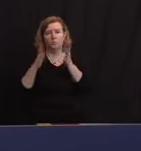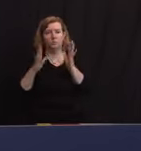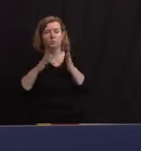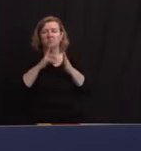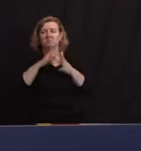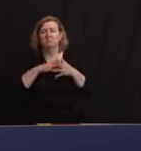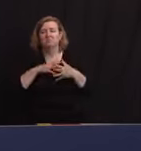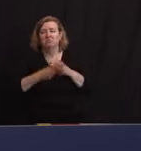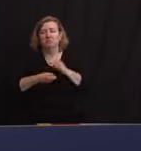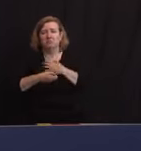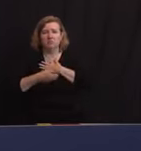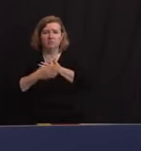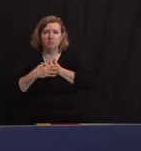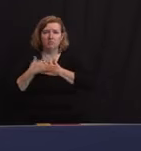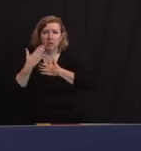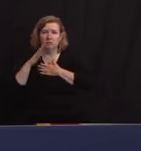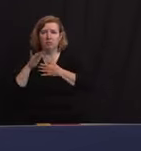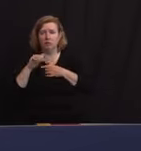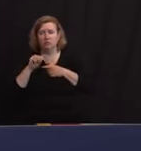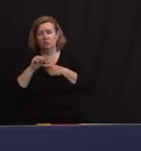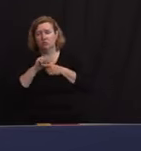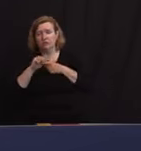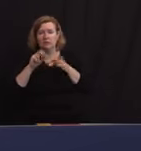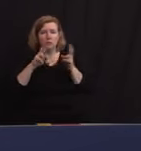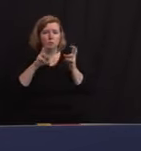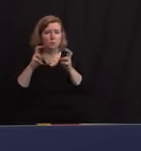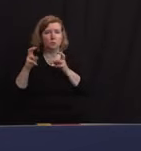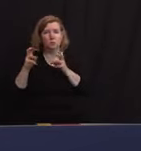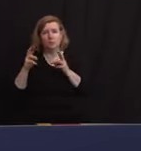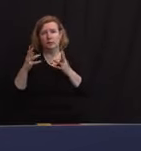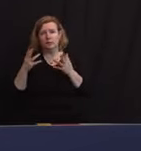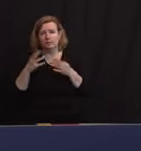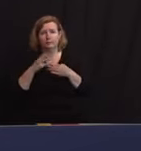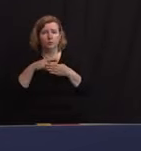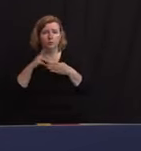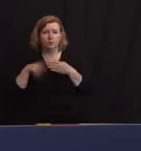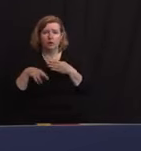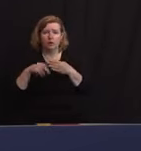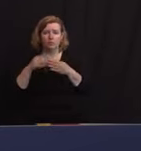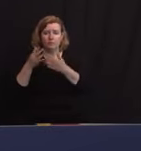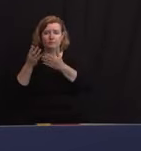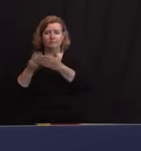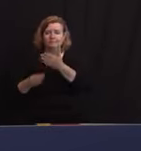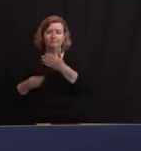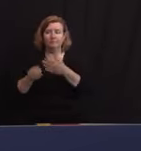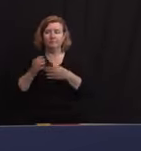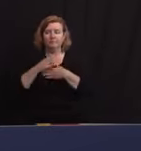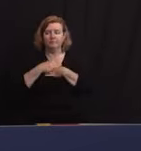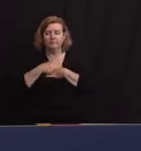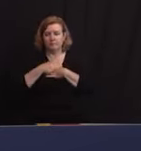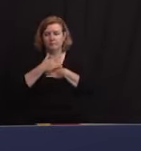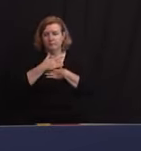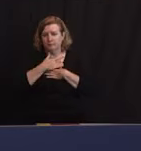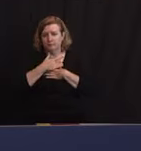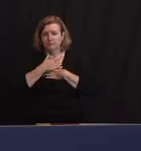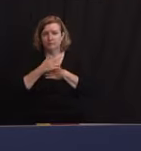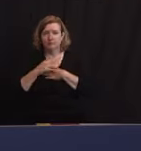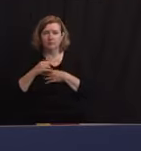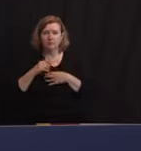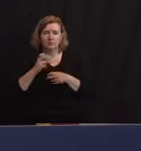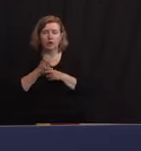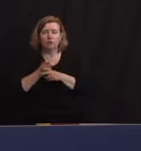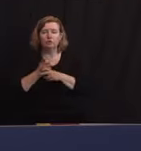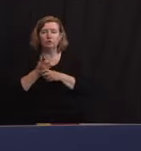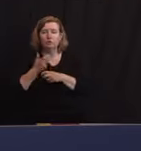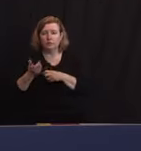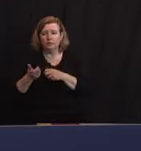I don't know if it was a training issue, but when that resulted in the loss of his life, just hard to watch, and certainly